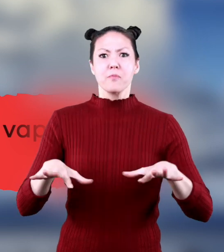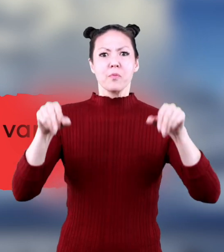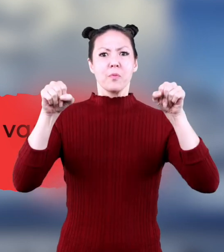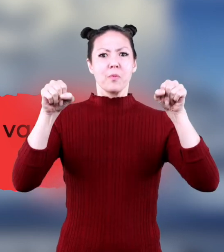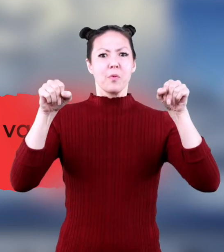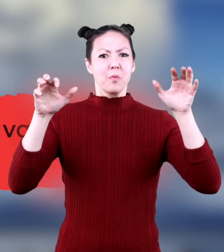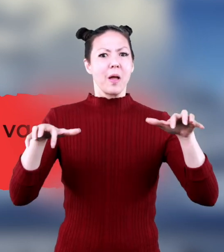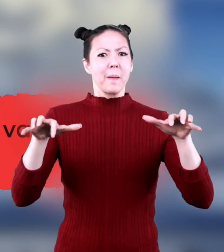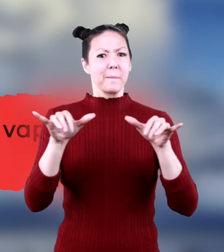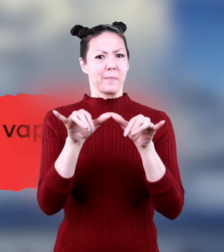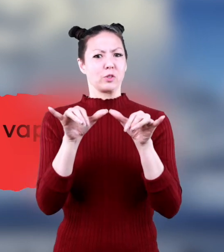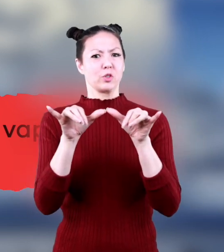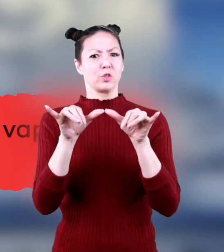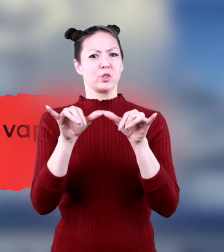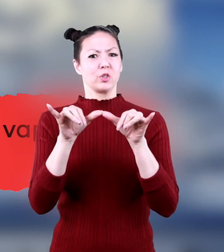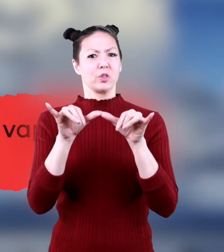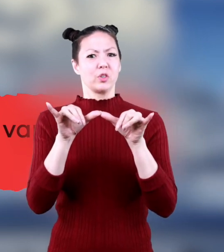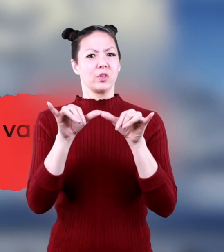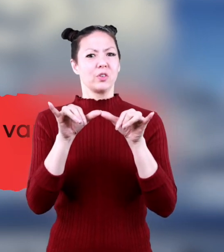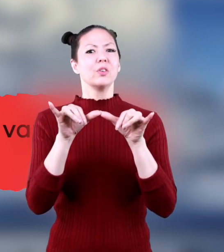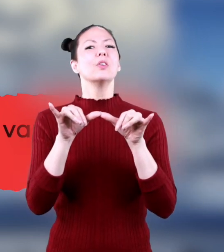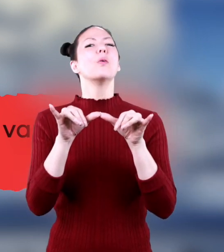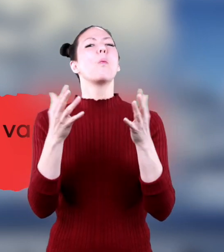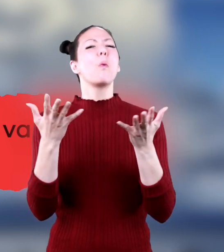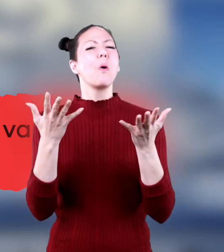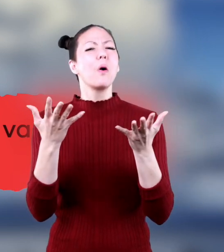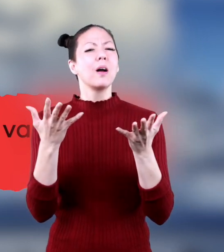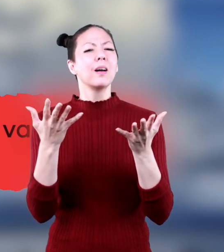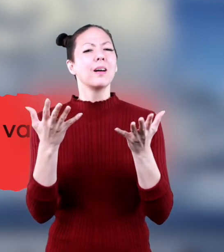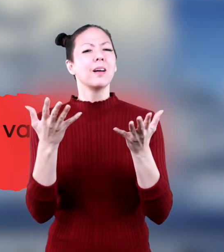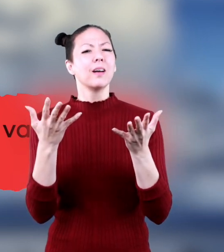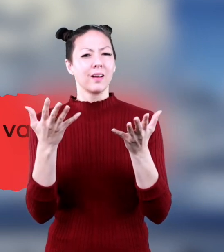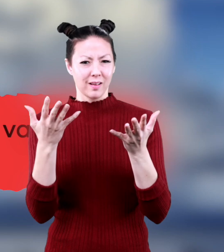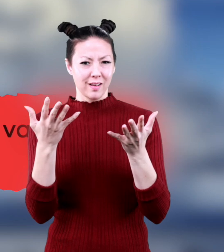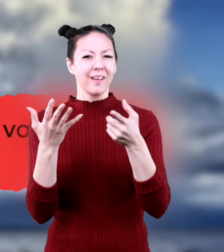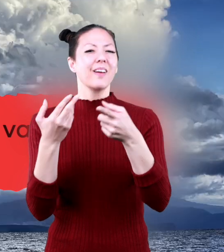how much water vapor is in the air at a given time.